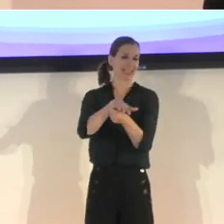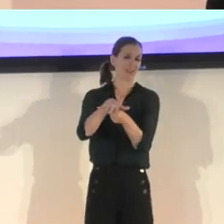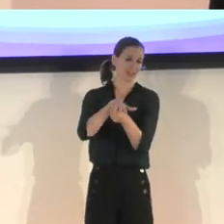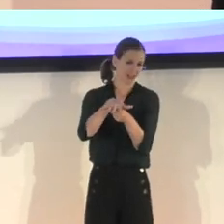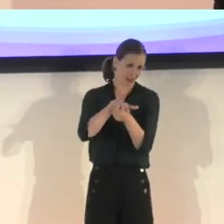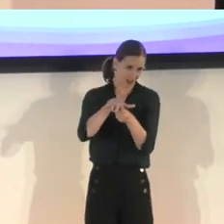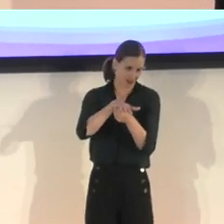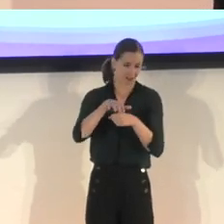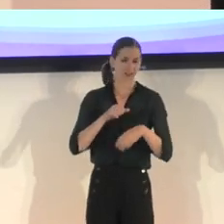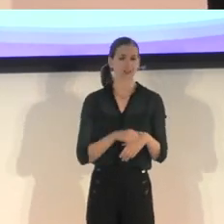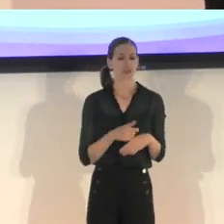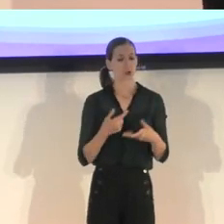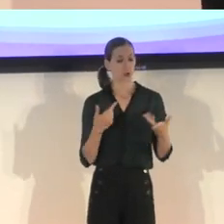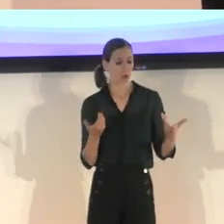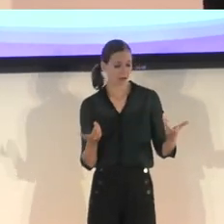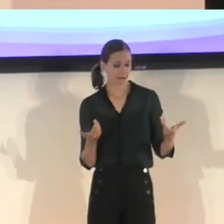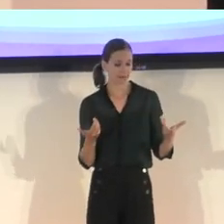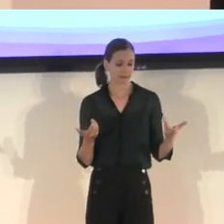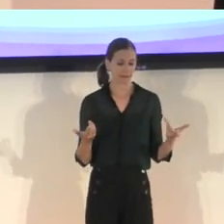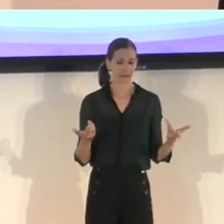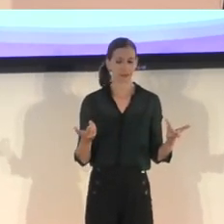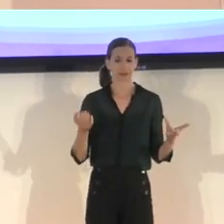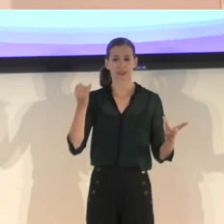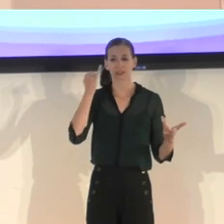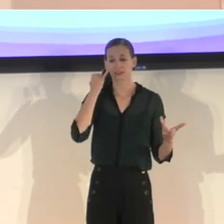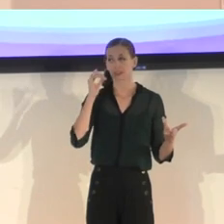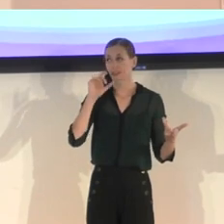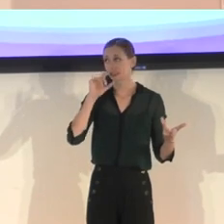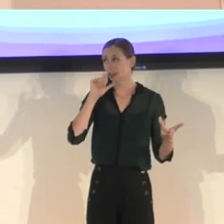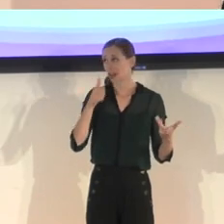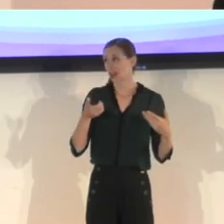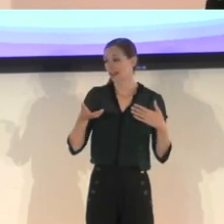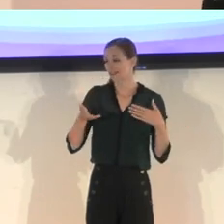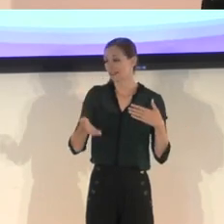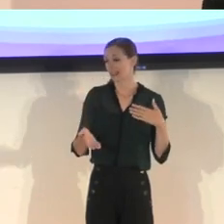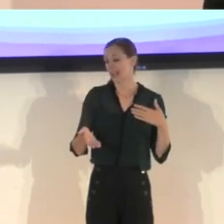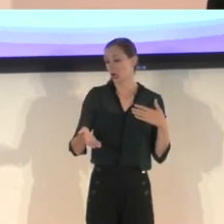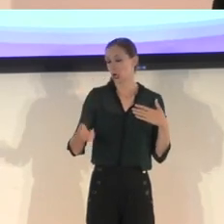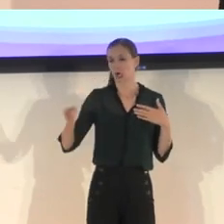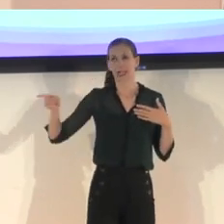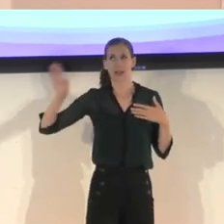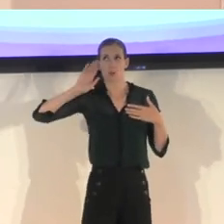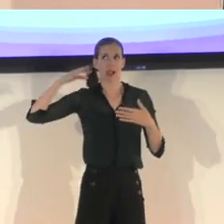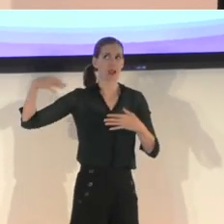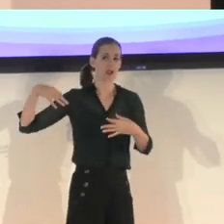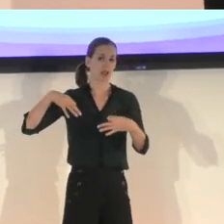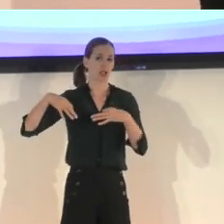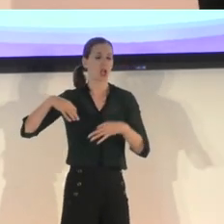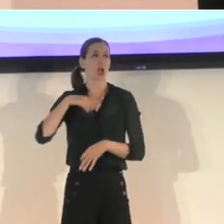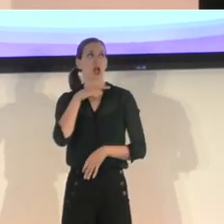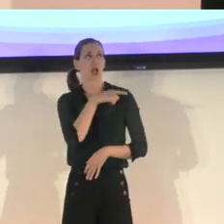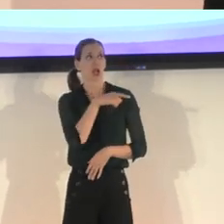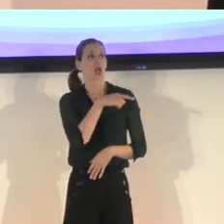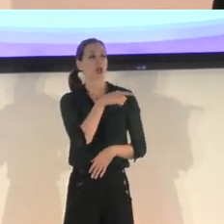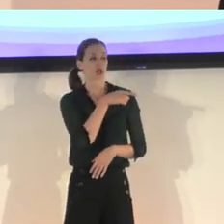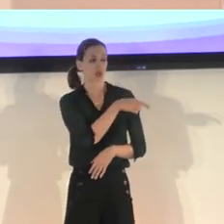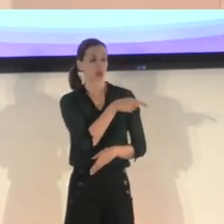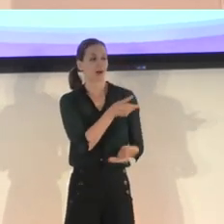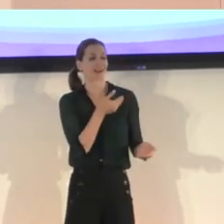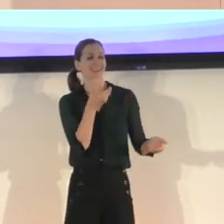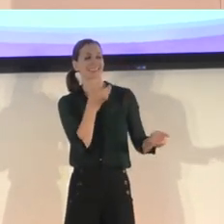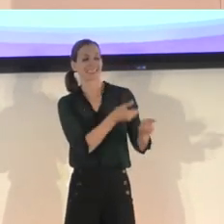zone if you're not there and saying, oh, you're near the registration desk or you're near the